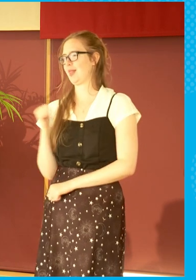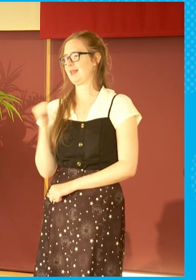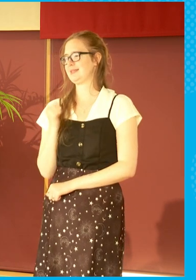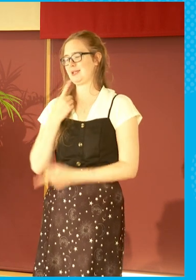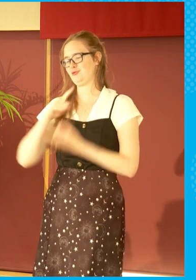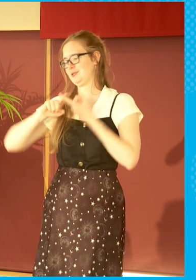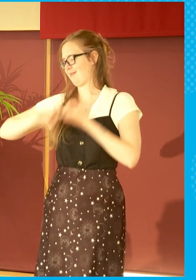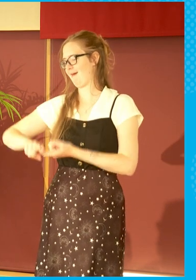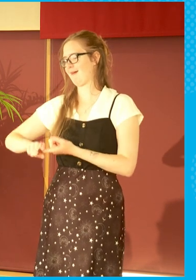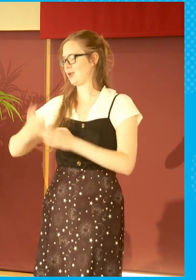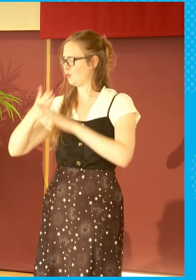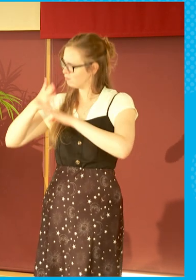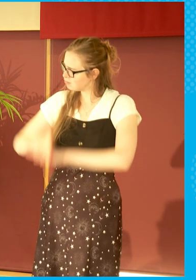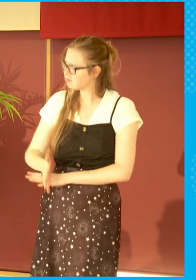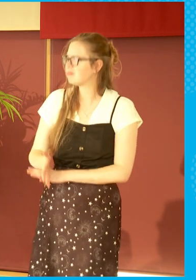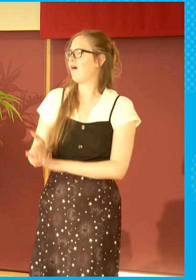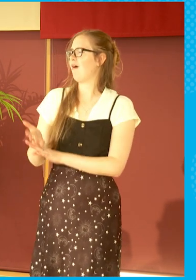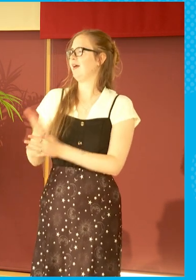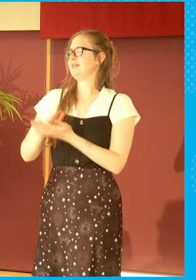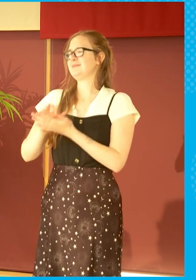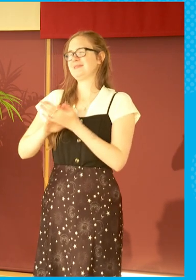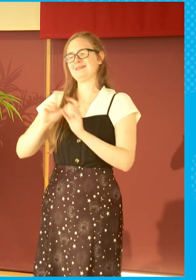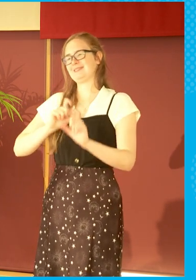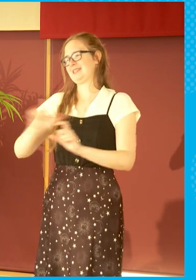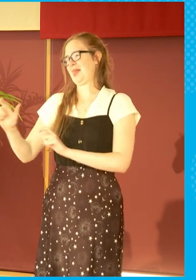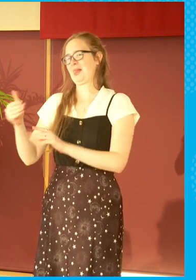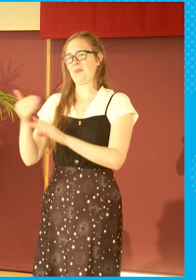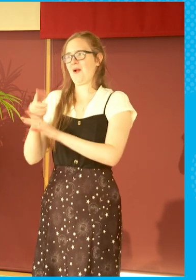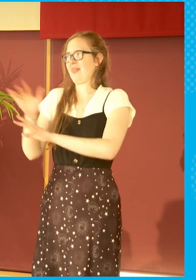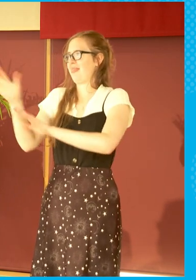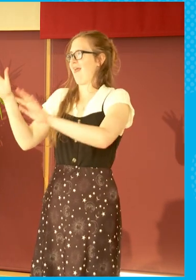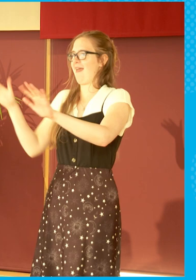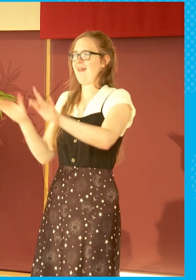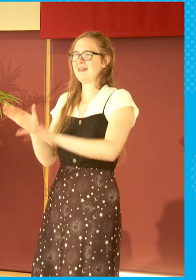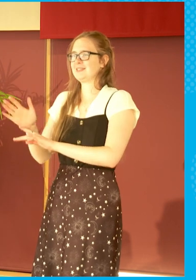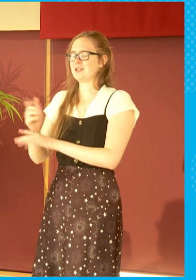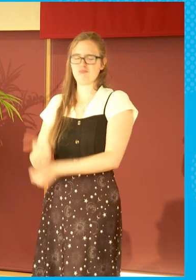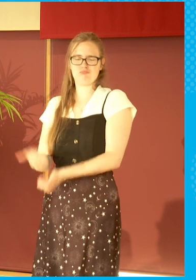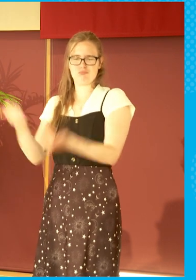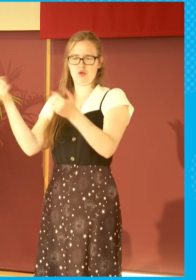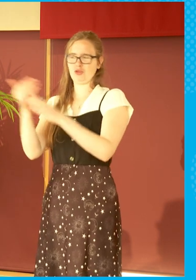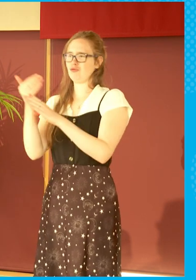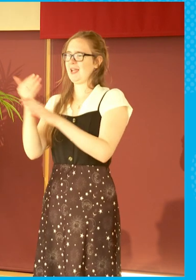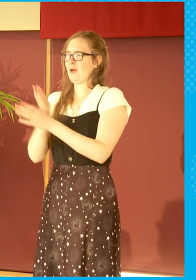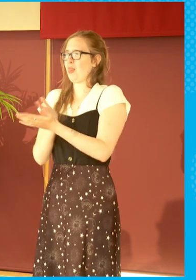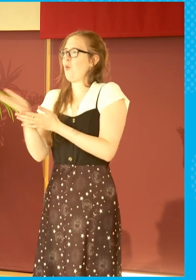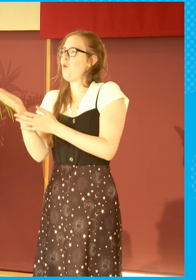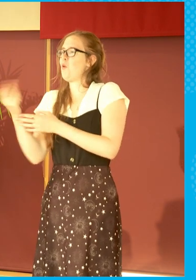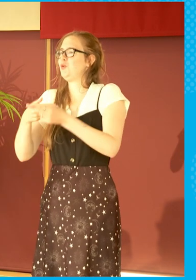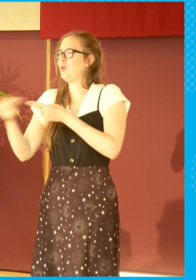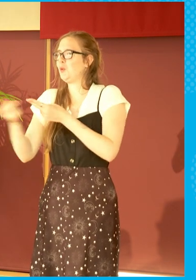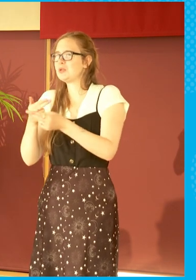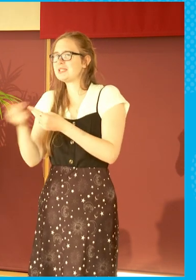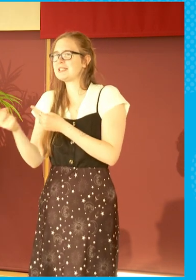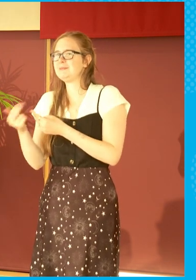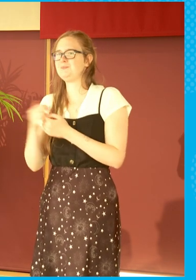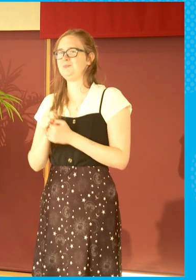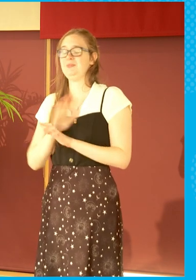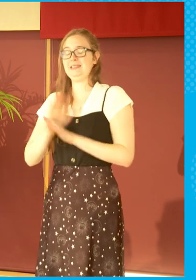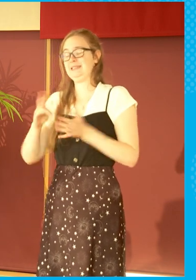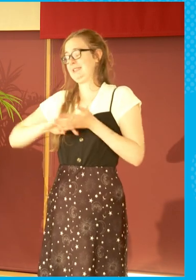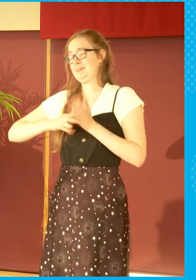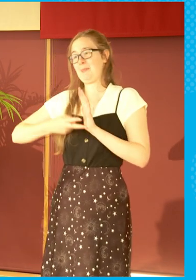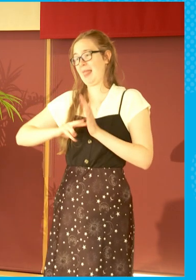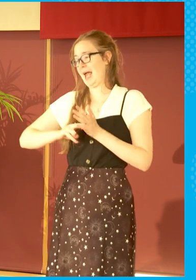in at it and you work hard, there's still brilliant careers within news and I was fortunate. It wasn't how I planned my life.